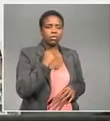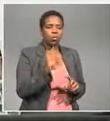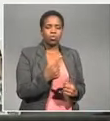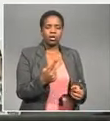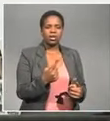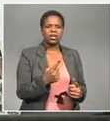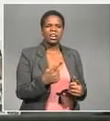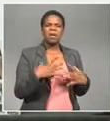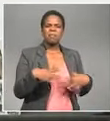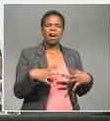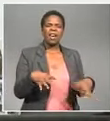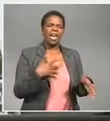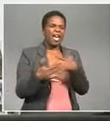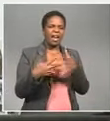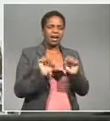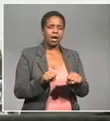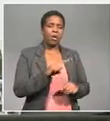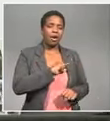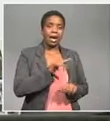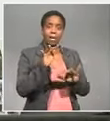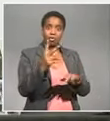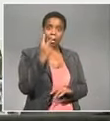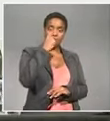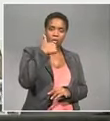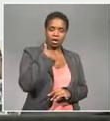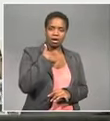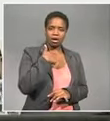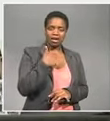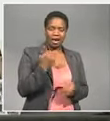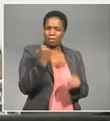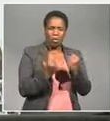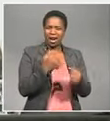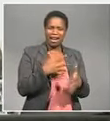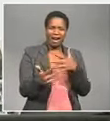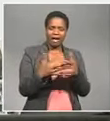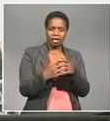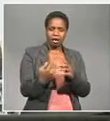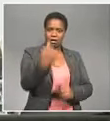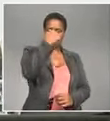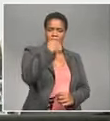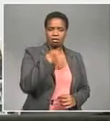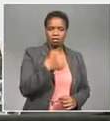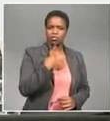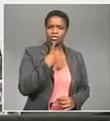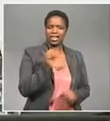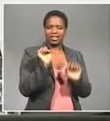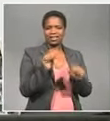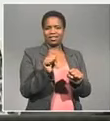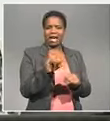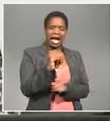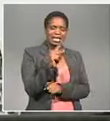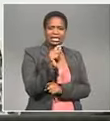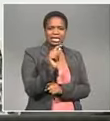civilian clothing okay so that nothing nothing nothing not even the vehicles yes could get pointed back to sundolo IT